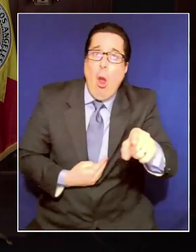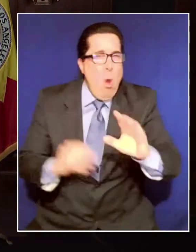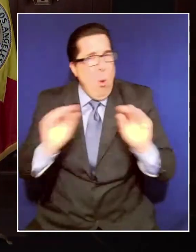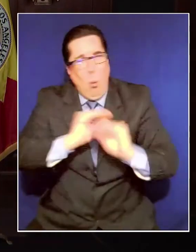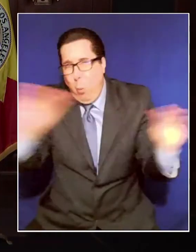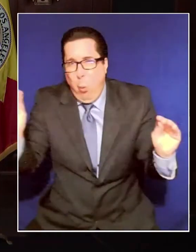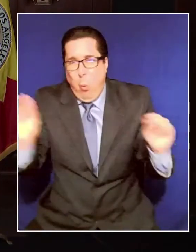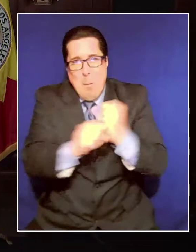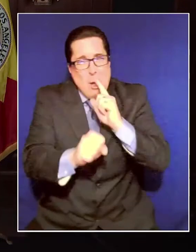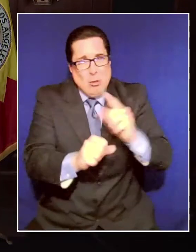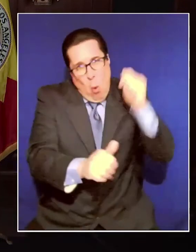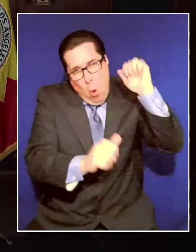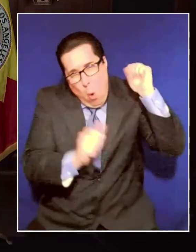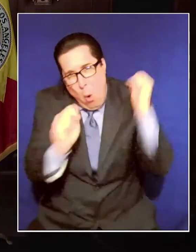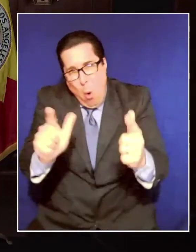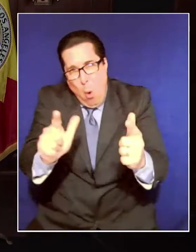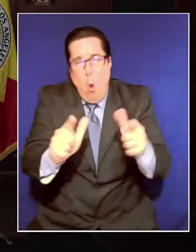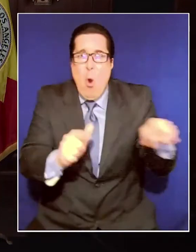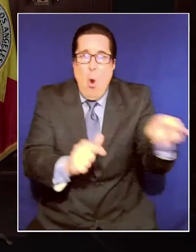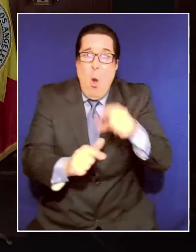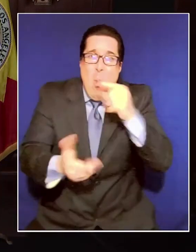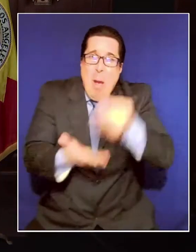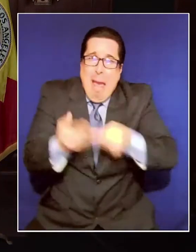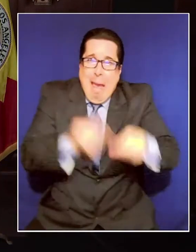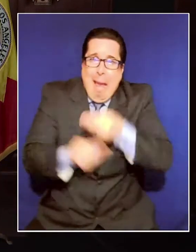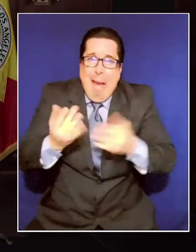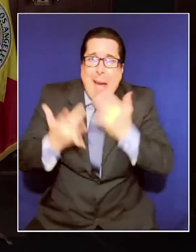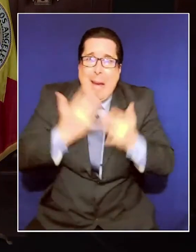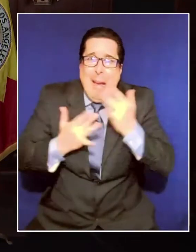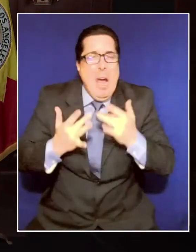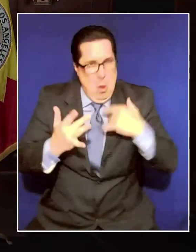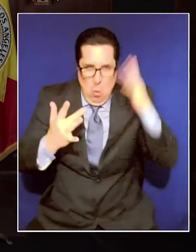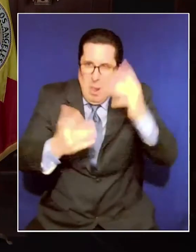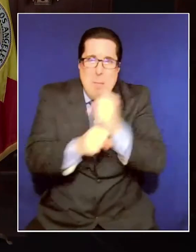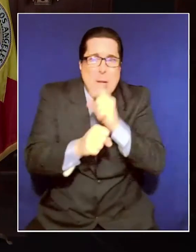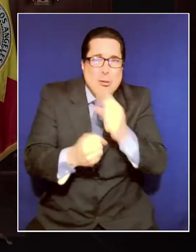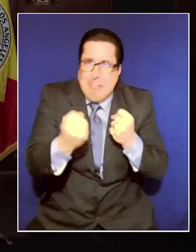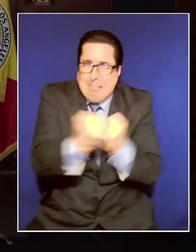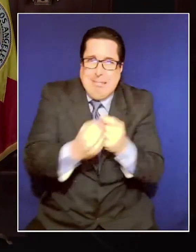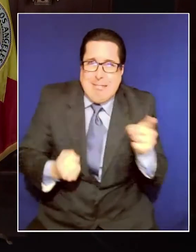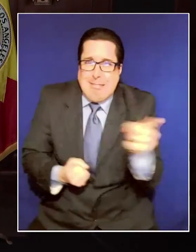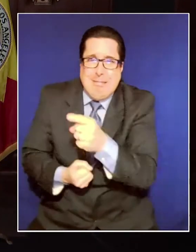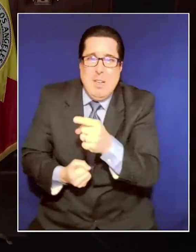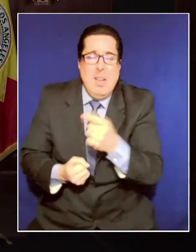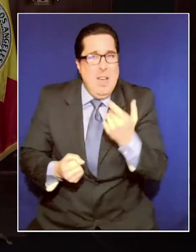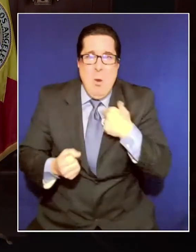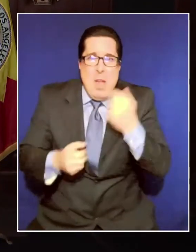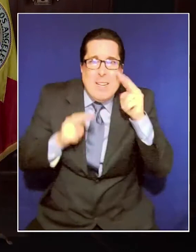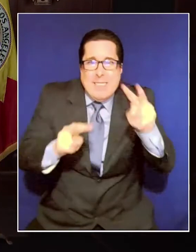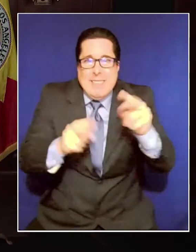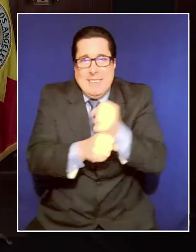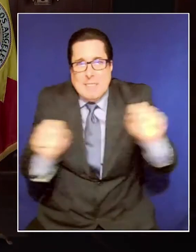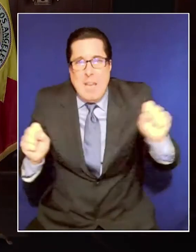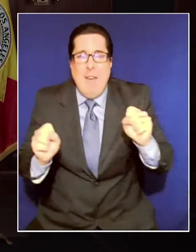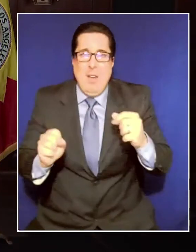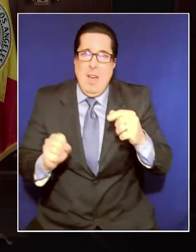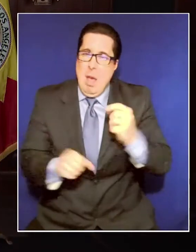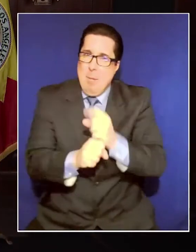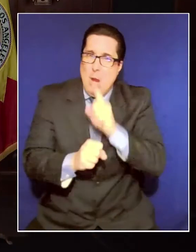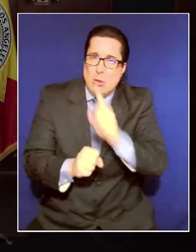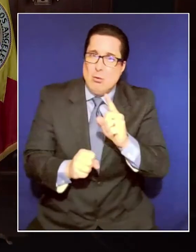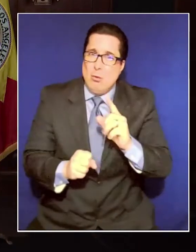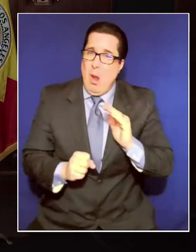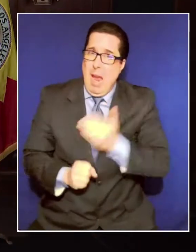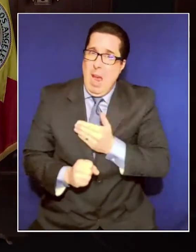And most importantly, we will come together not to point fingers or to say what divides us, but to feel and to act on